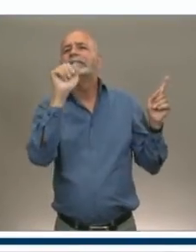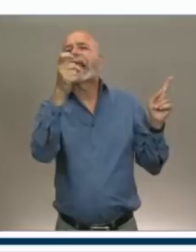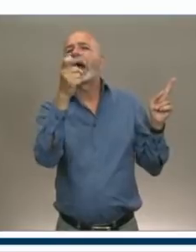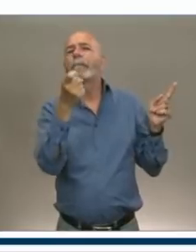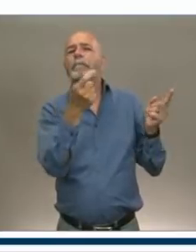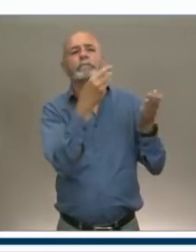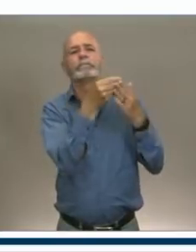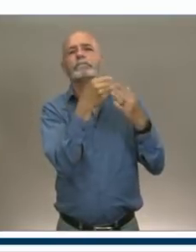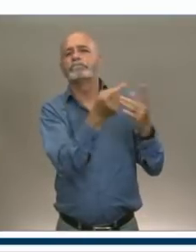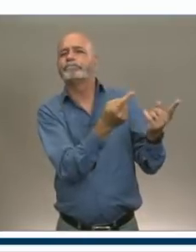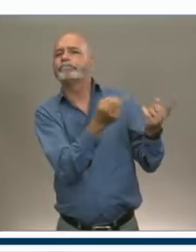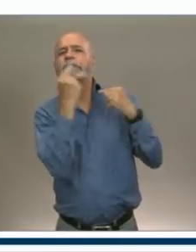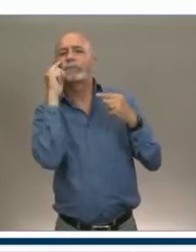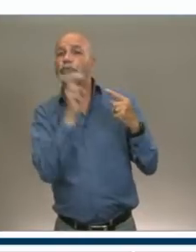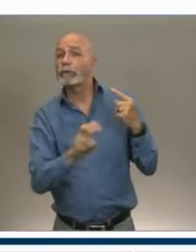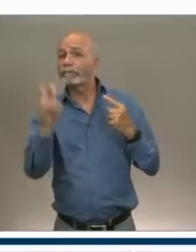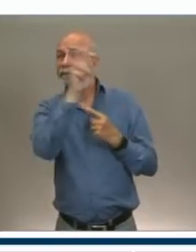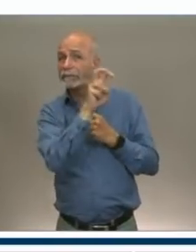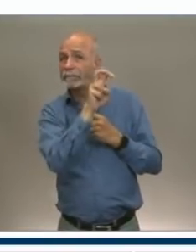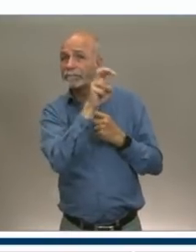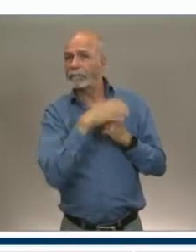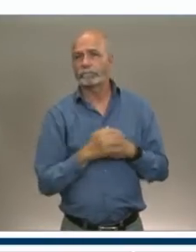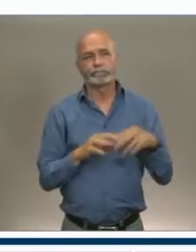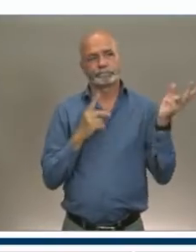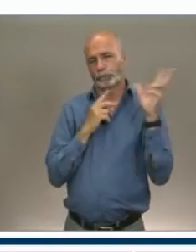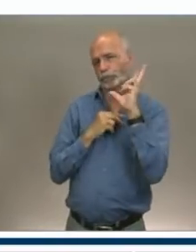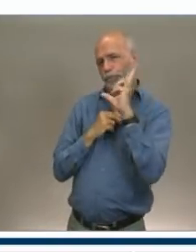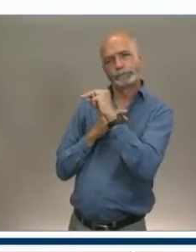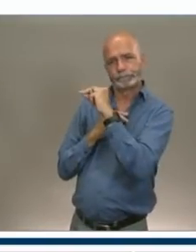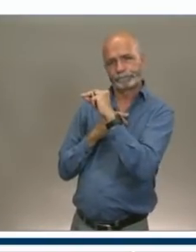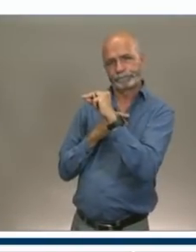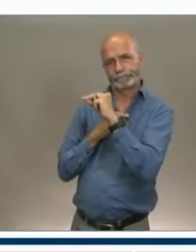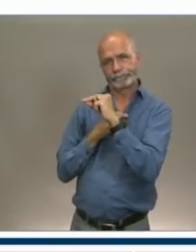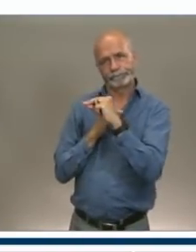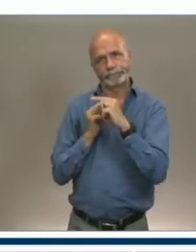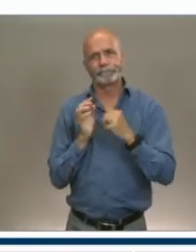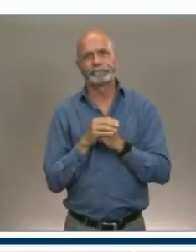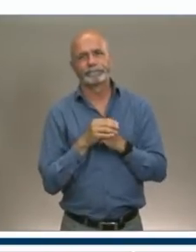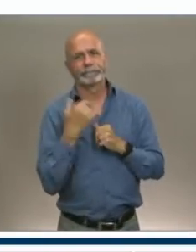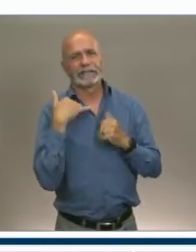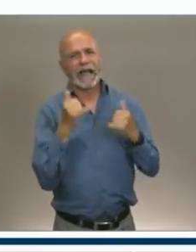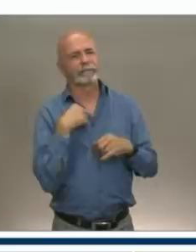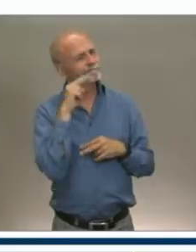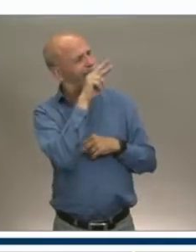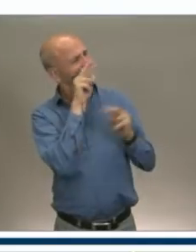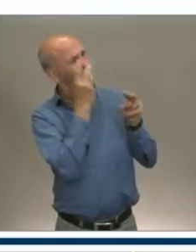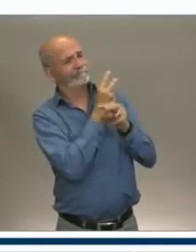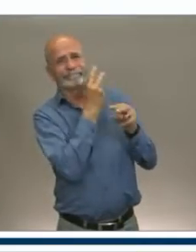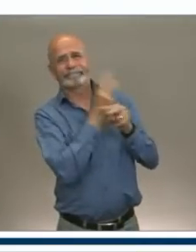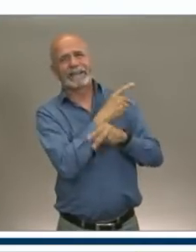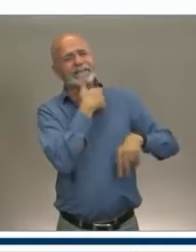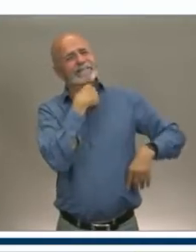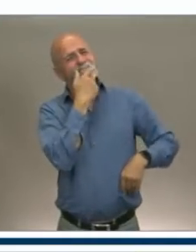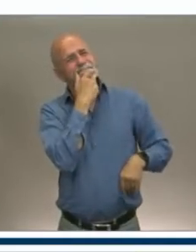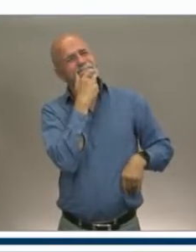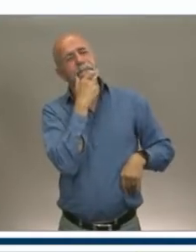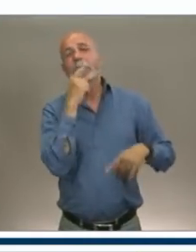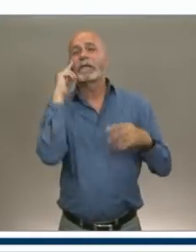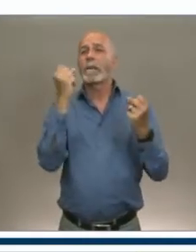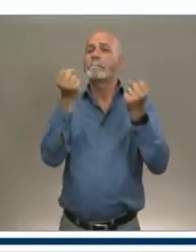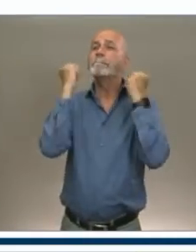From day one, when I saw that program, we know that, you know, many tourism operators